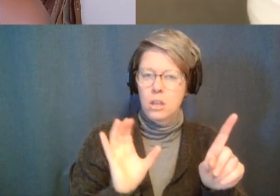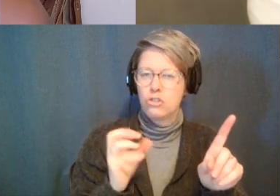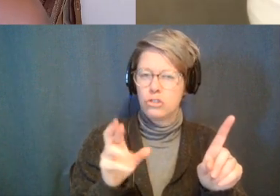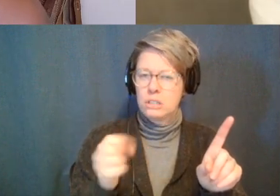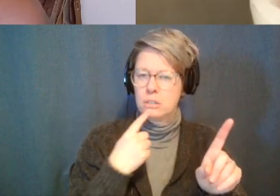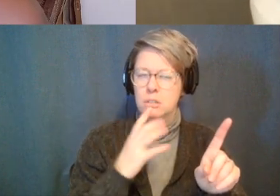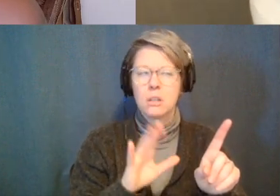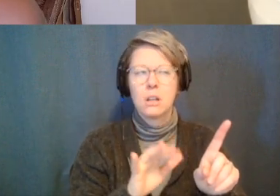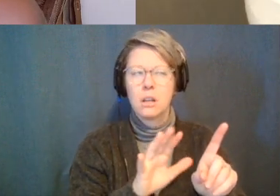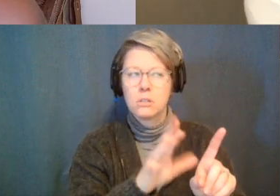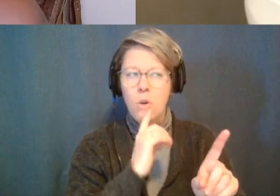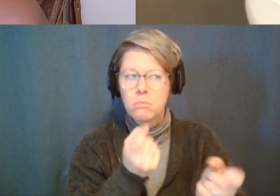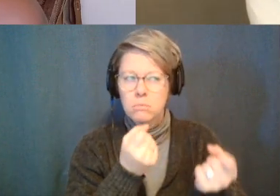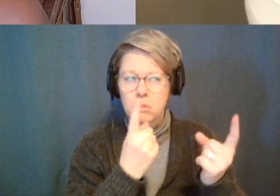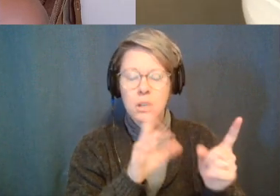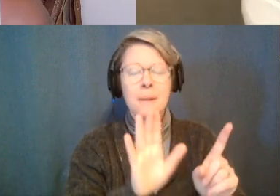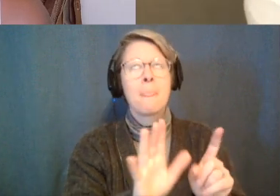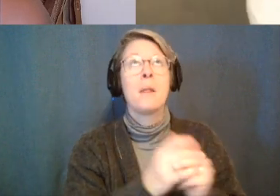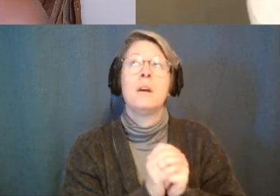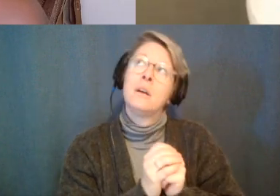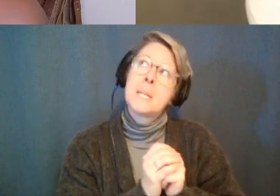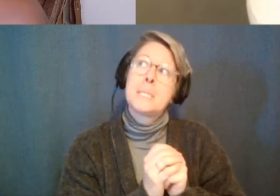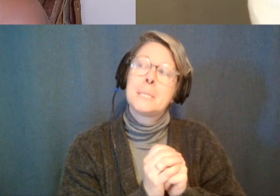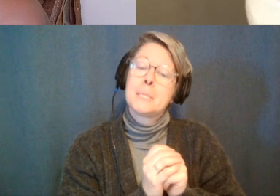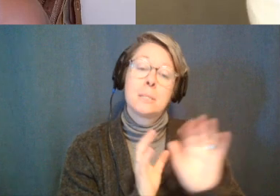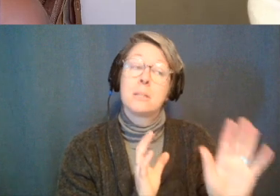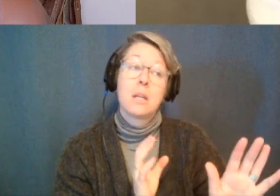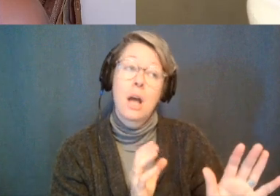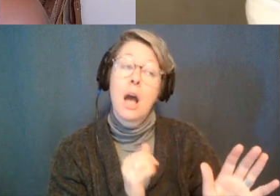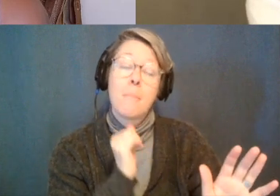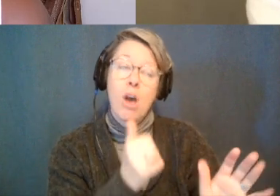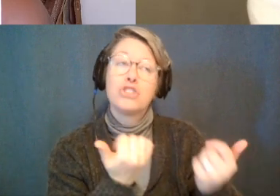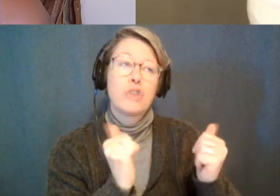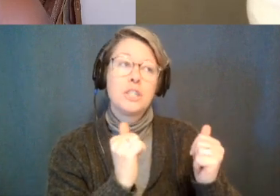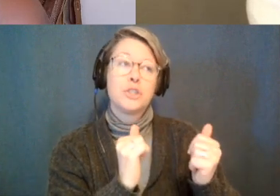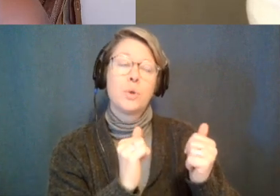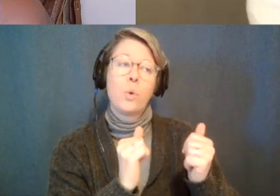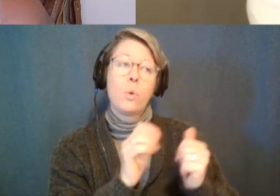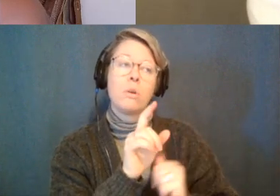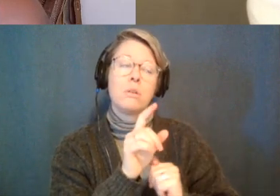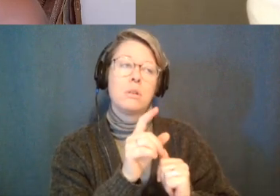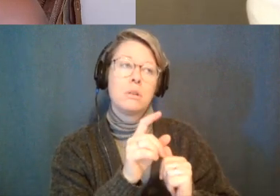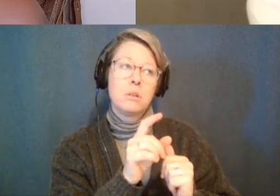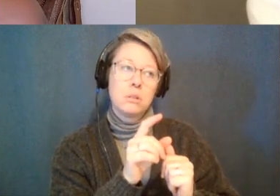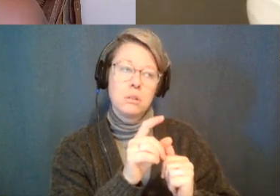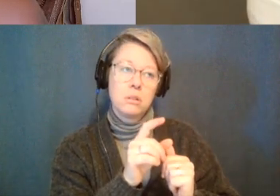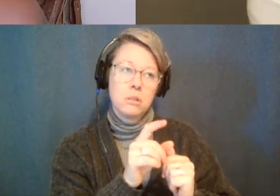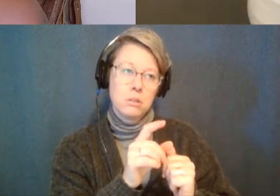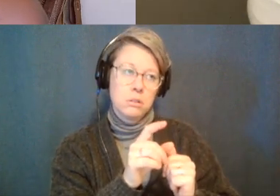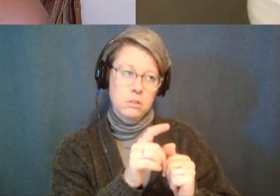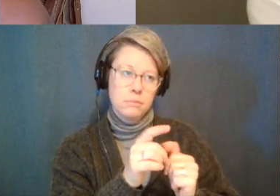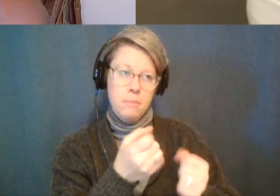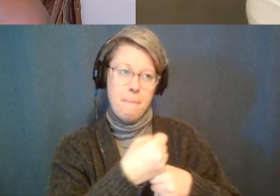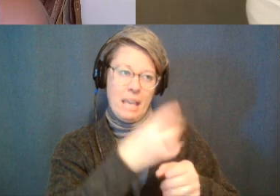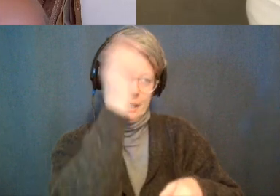what like this just sounds like i mean i'm in no way trying to water down what tantra is but this just sounds like